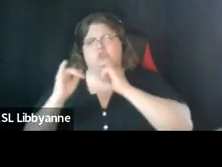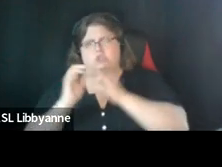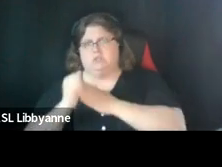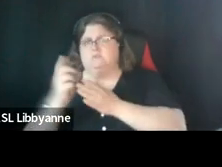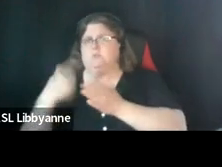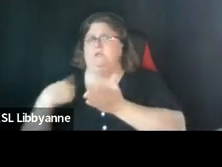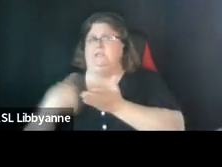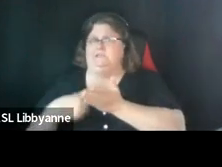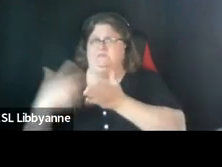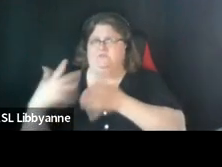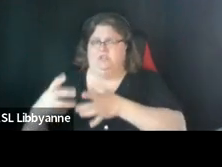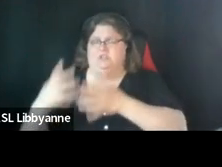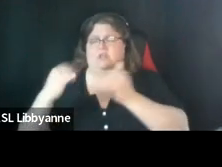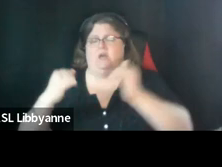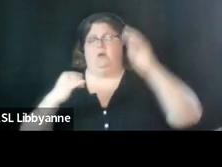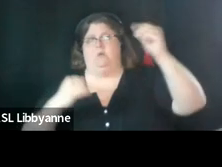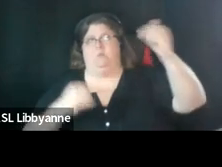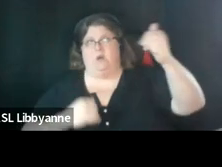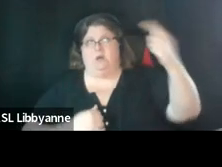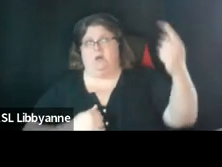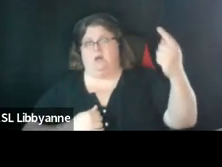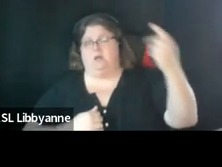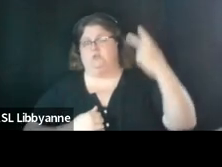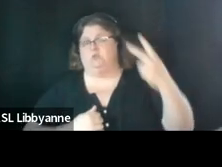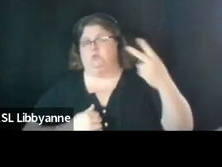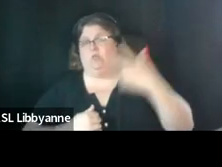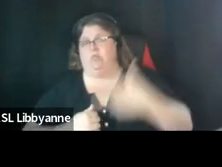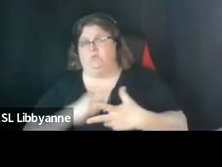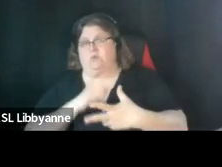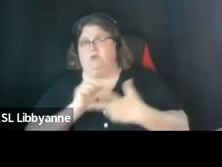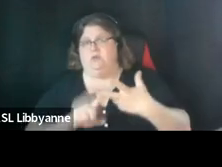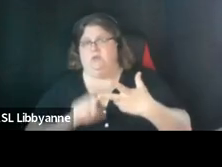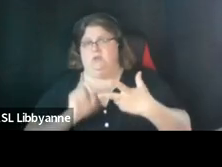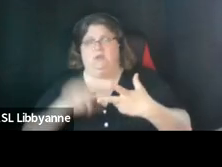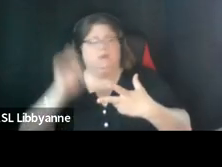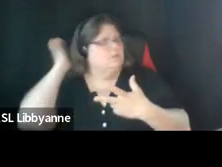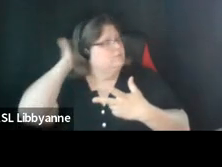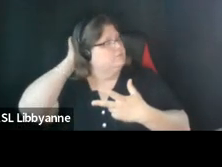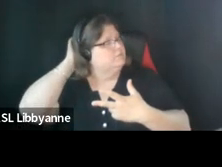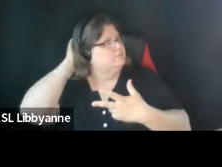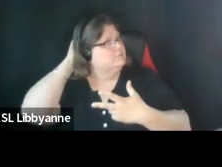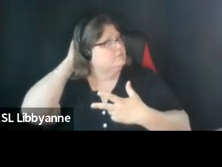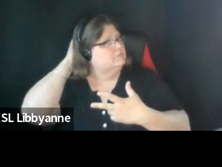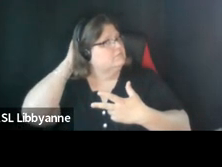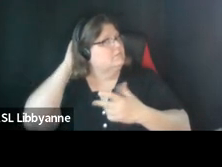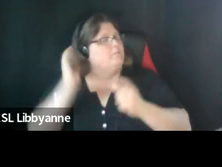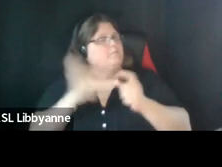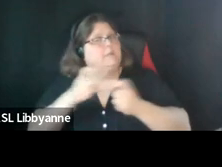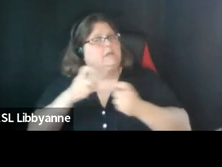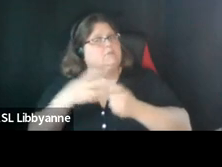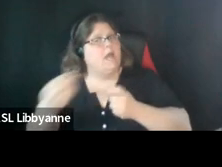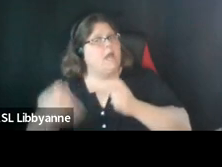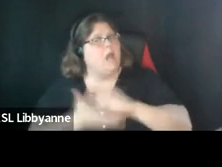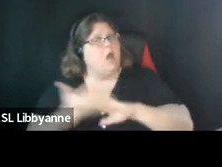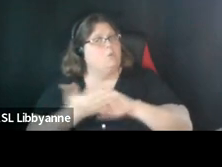to number three which is management and operations um this section is basically um the following